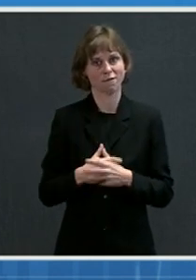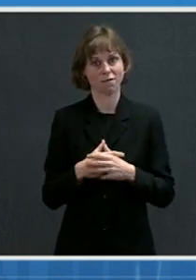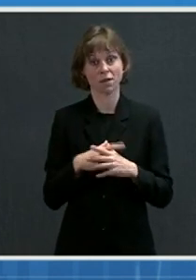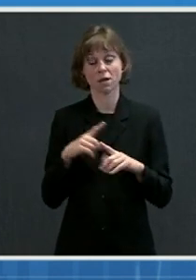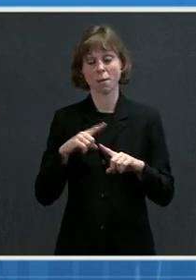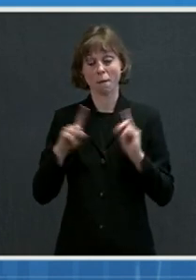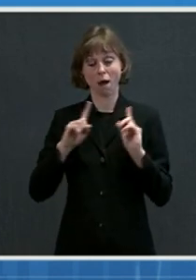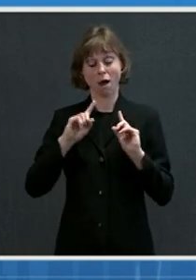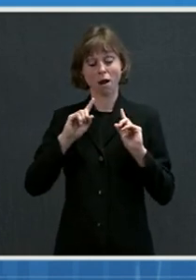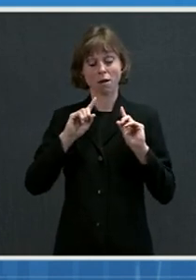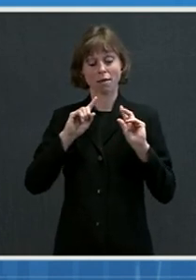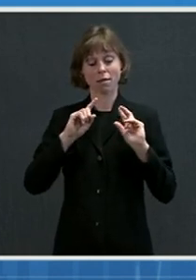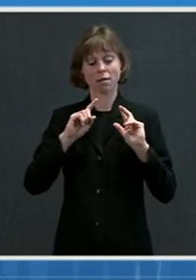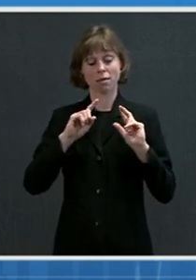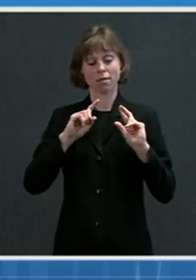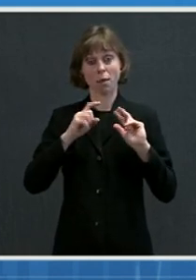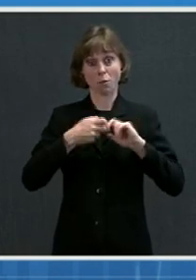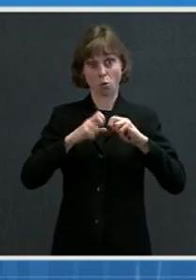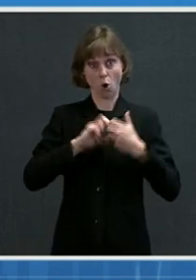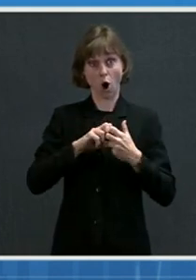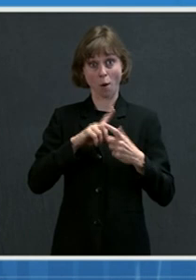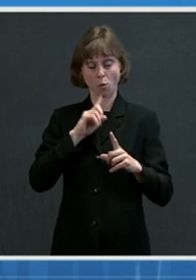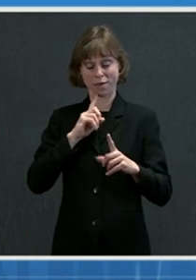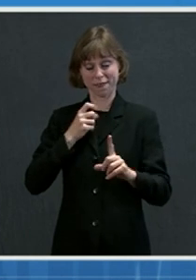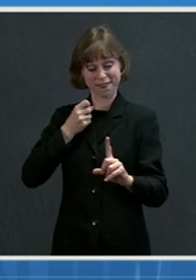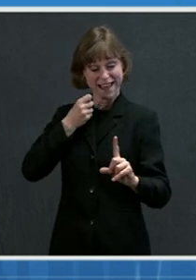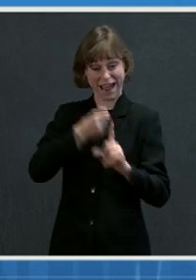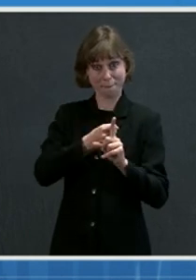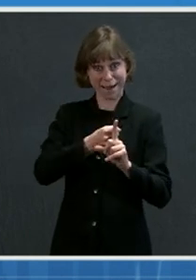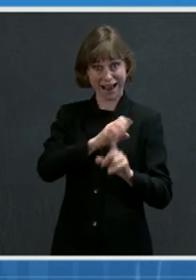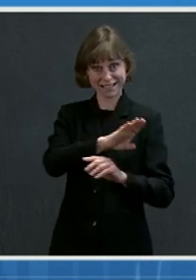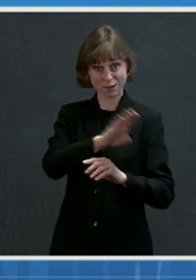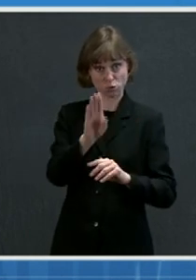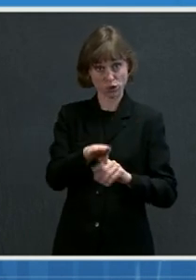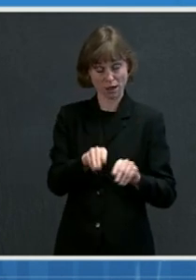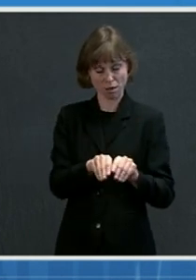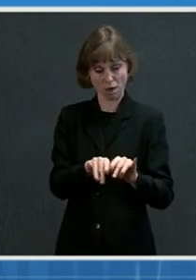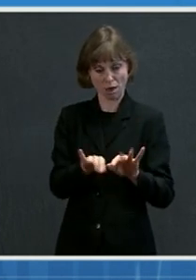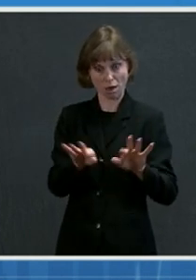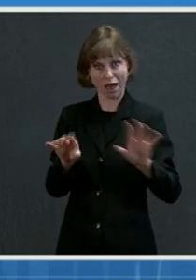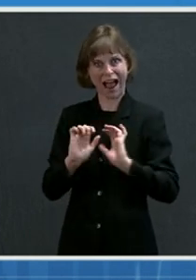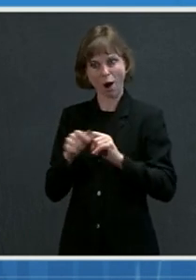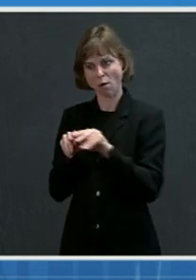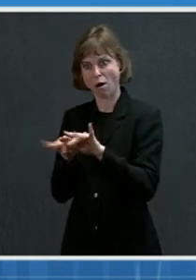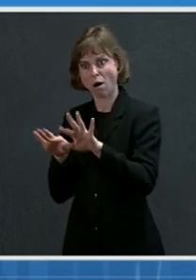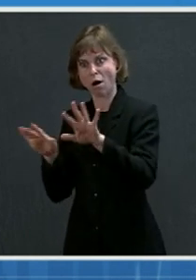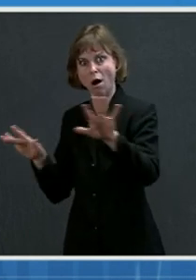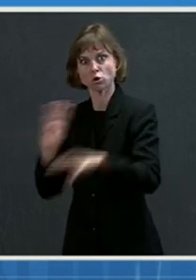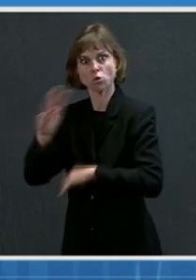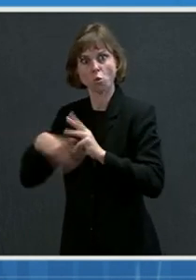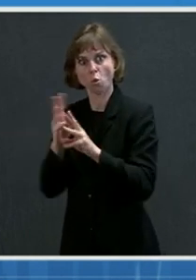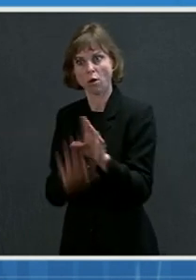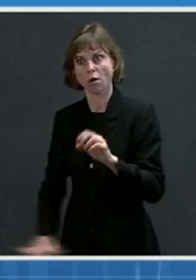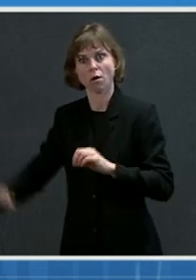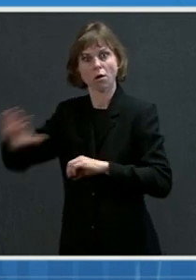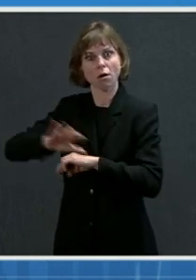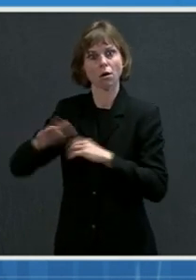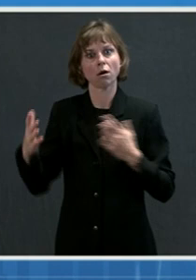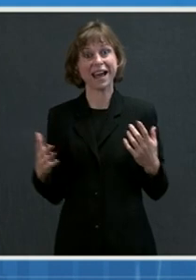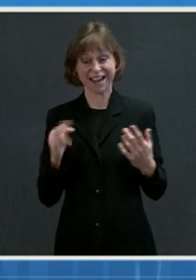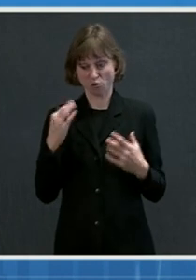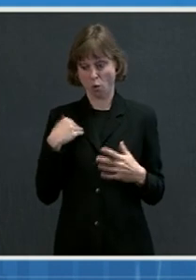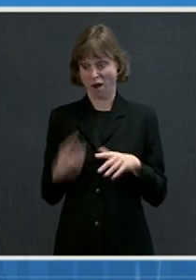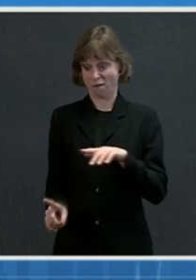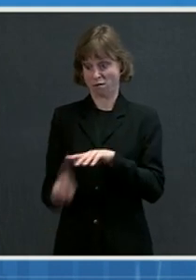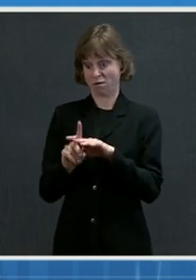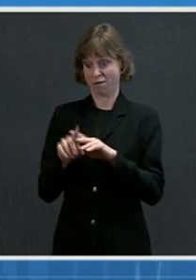of what goes on in Brazil and the rest of the world, obviously, when you have a variant that is in a particular country and